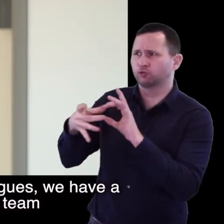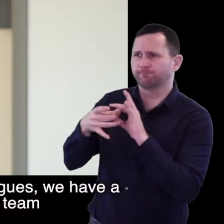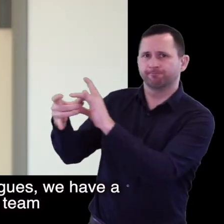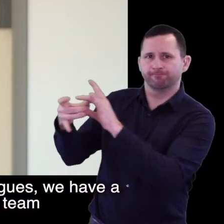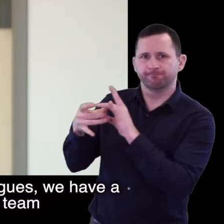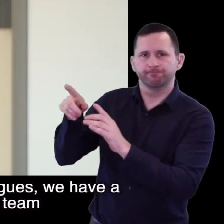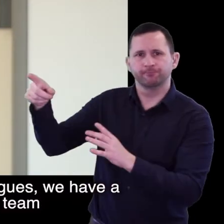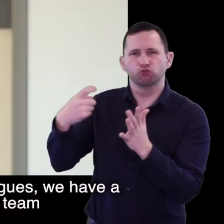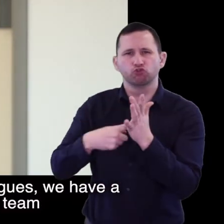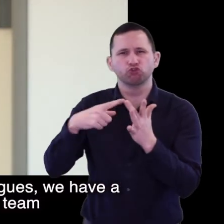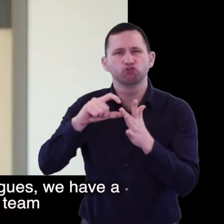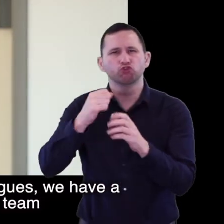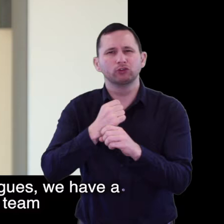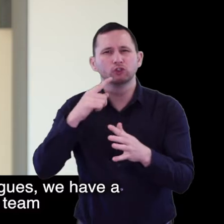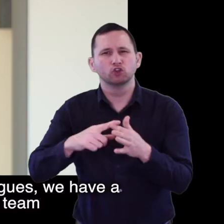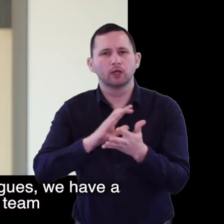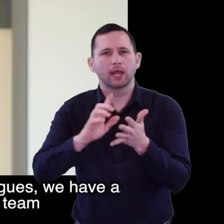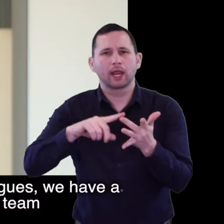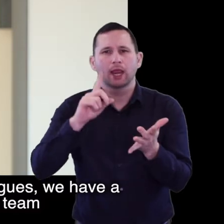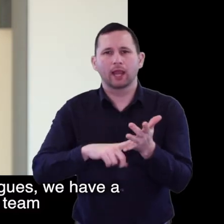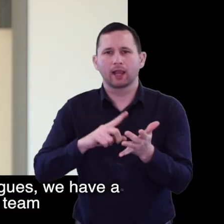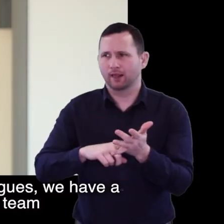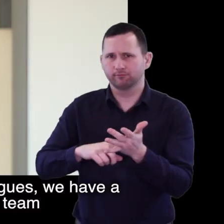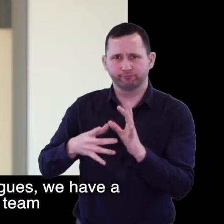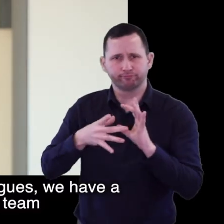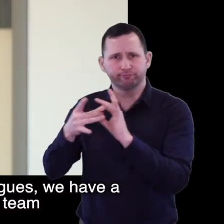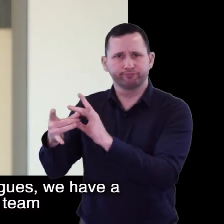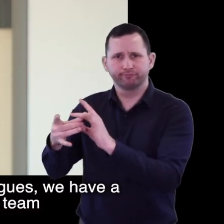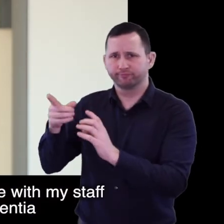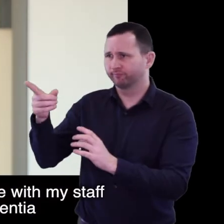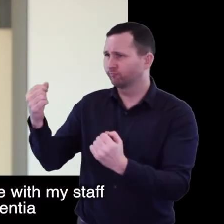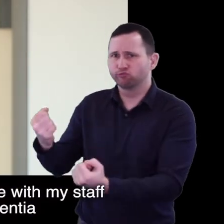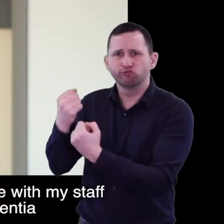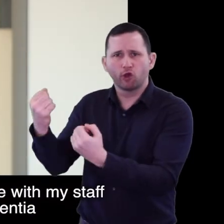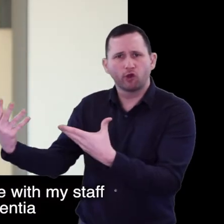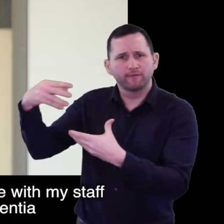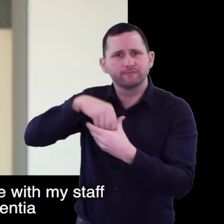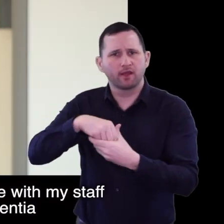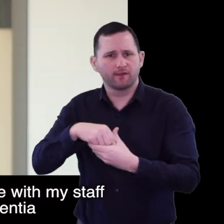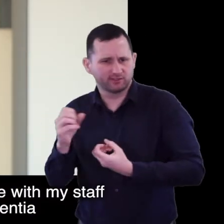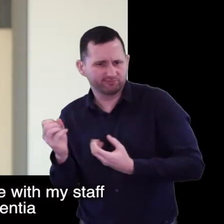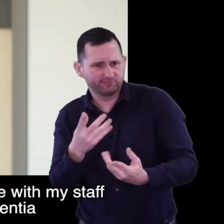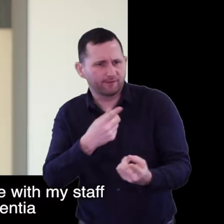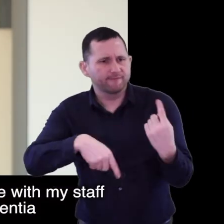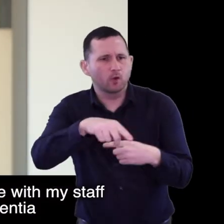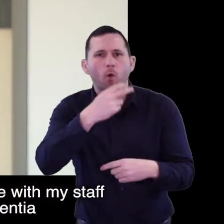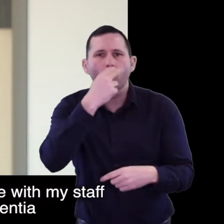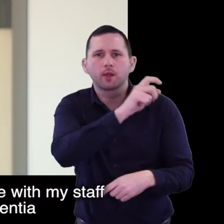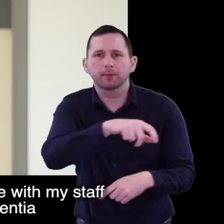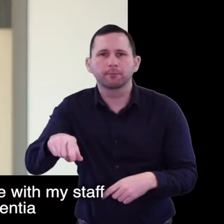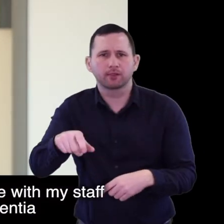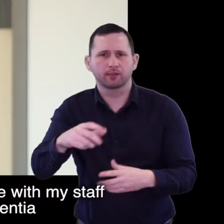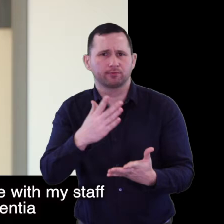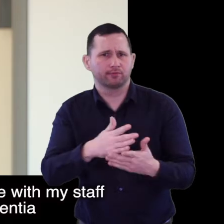links with original health colleagues. We have a very strong interface with our older people's team but our future focus is to enhance the level of